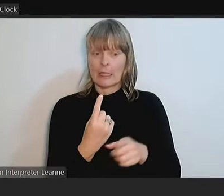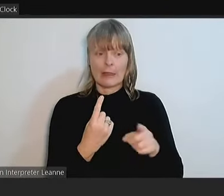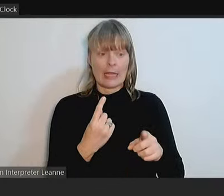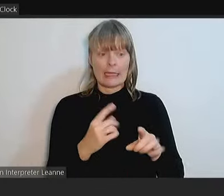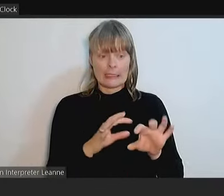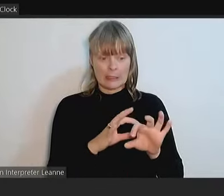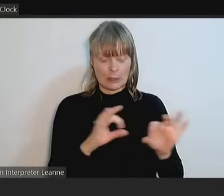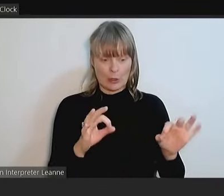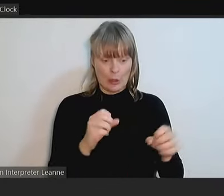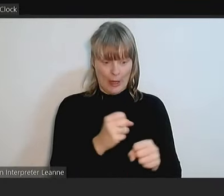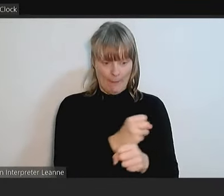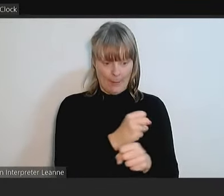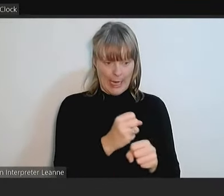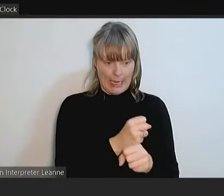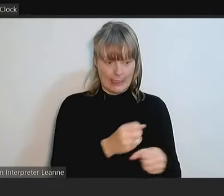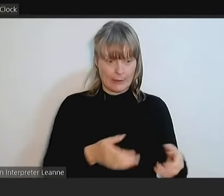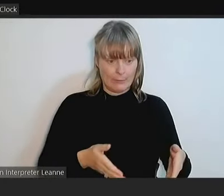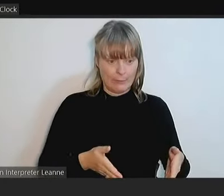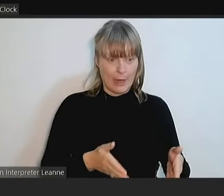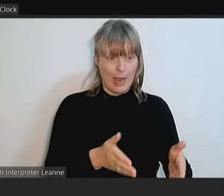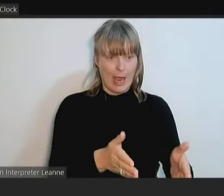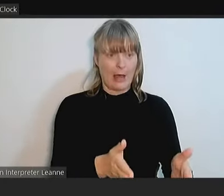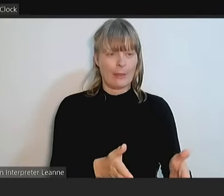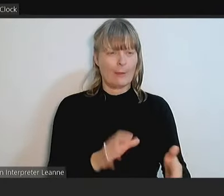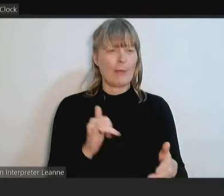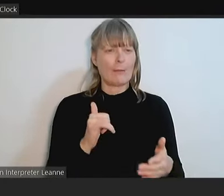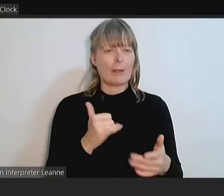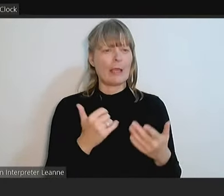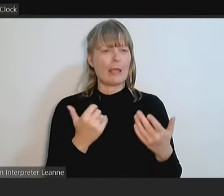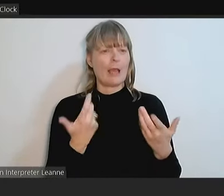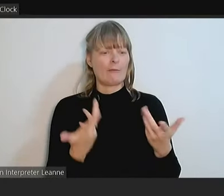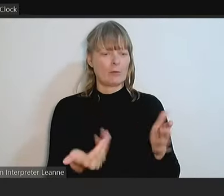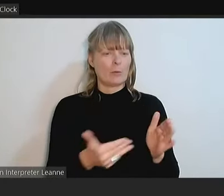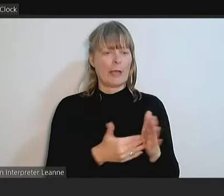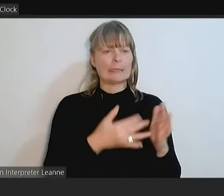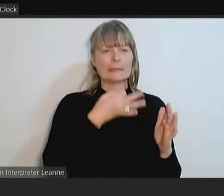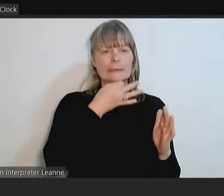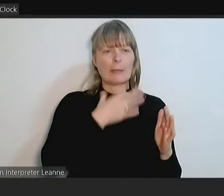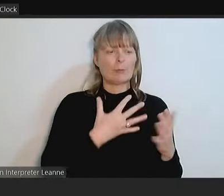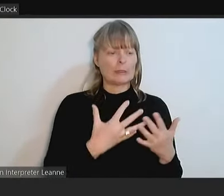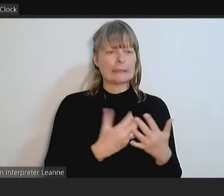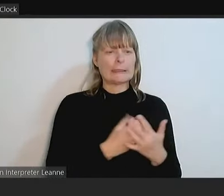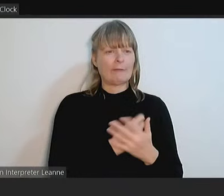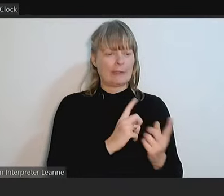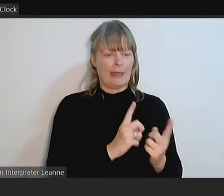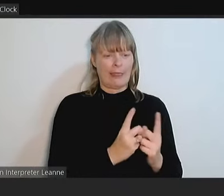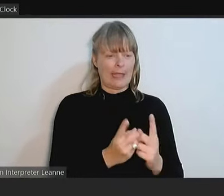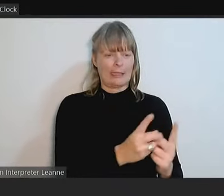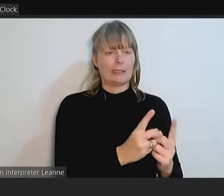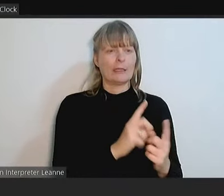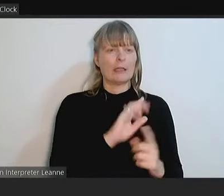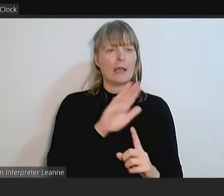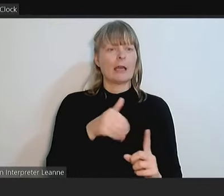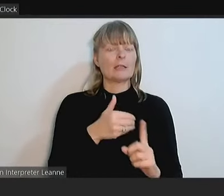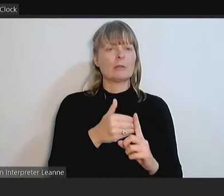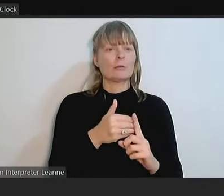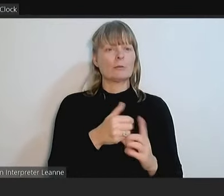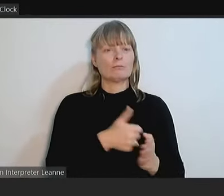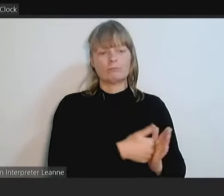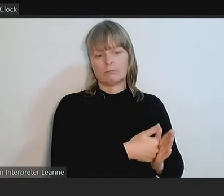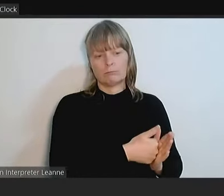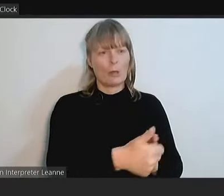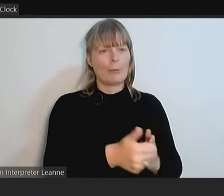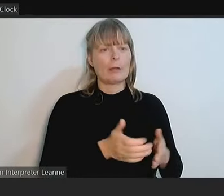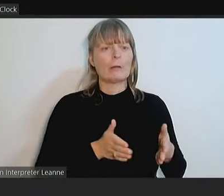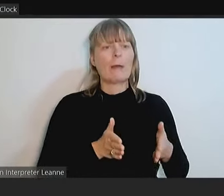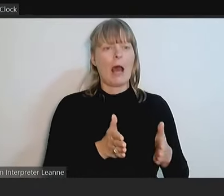some temporary safety measures to be put in until we can do the permanent path. It's on those occasions that we